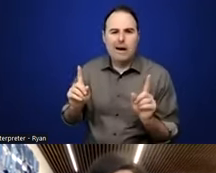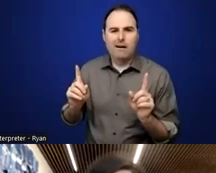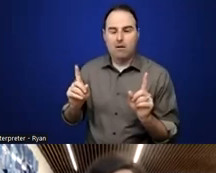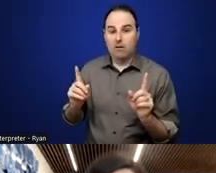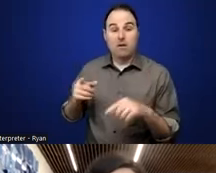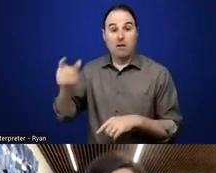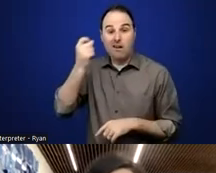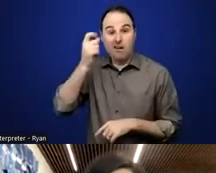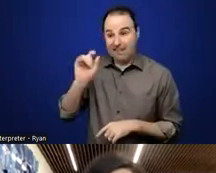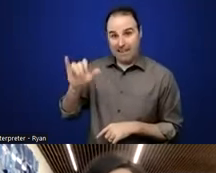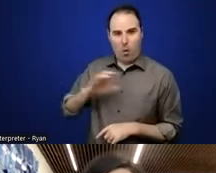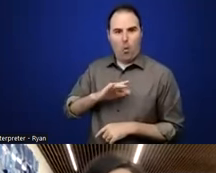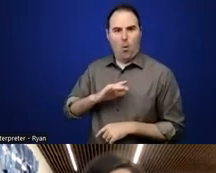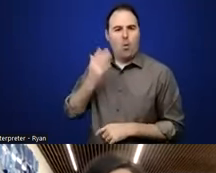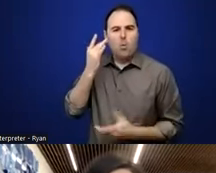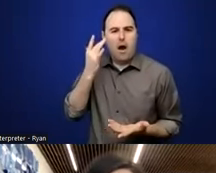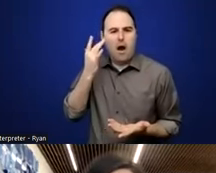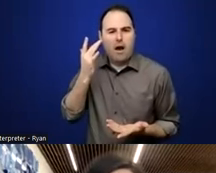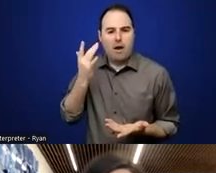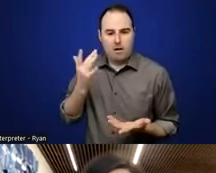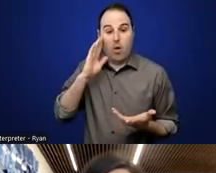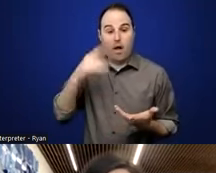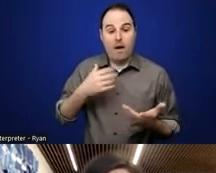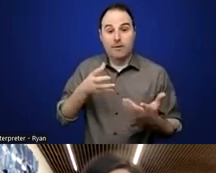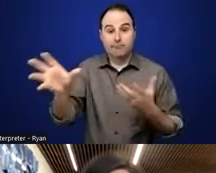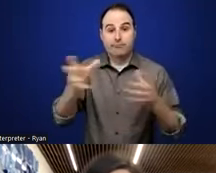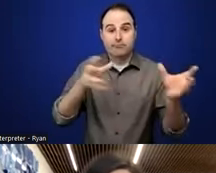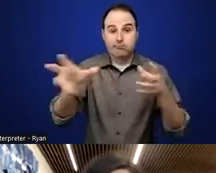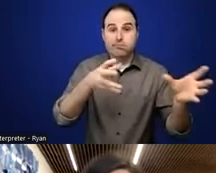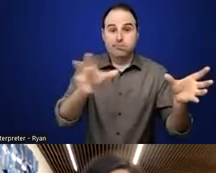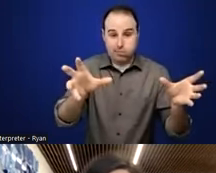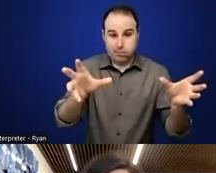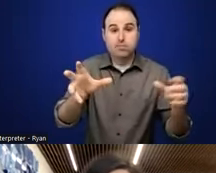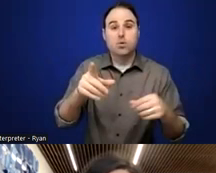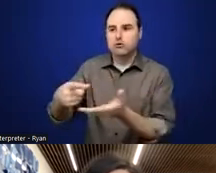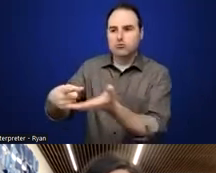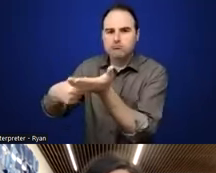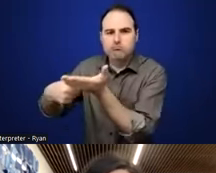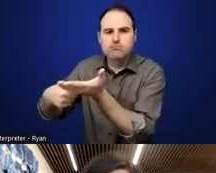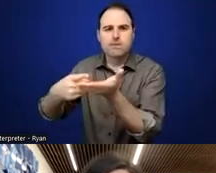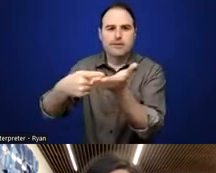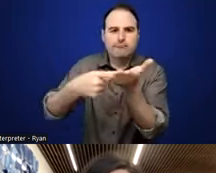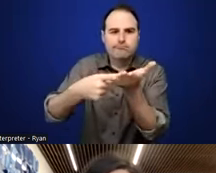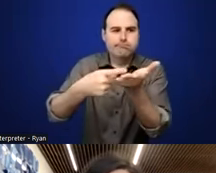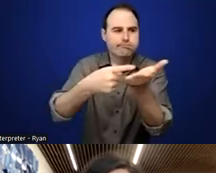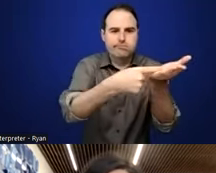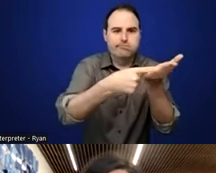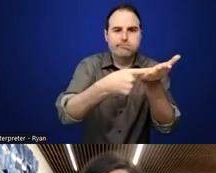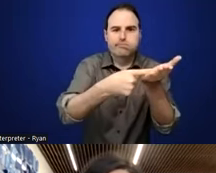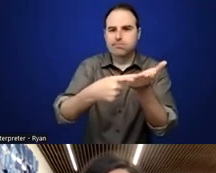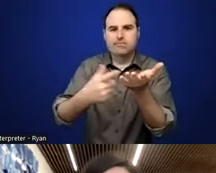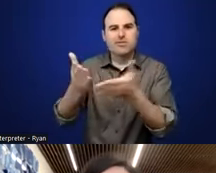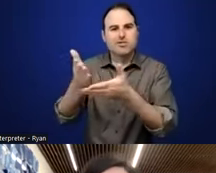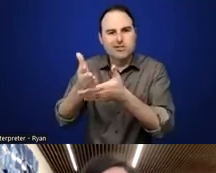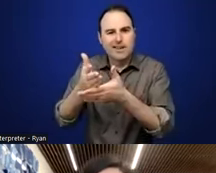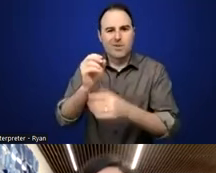right? You know, share those meaningful interactions and places that you encounter. And I want to invite you to try to name